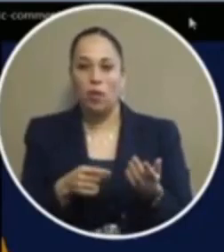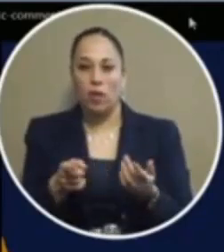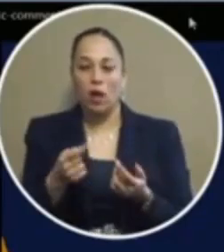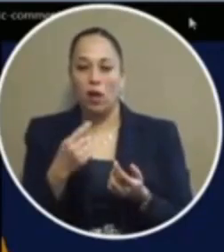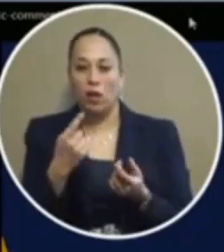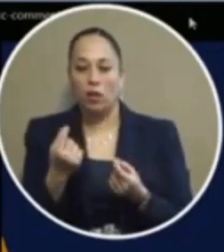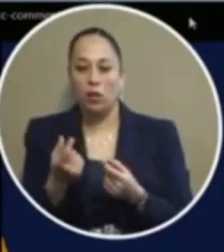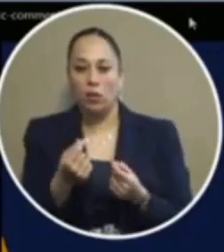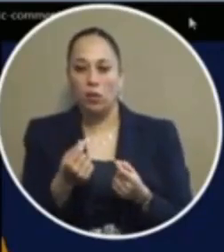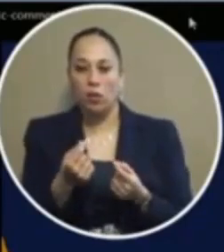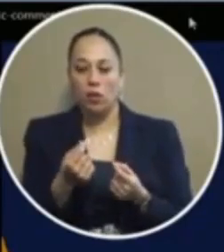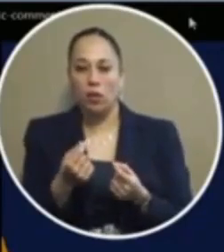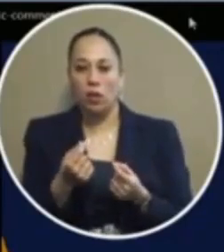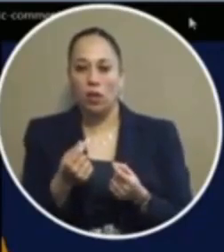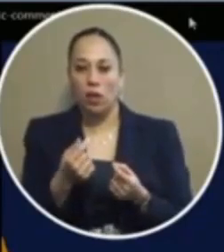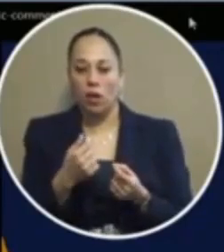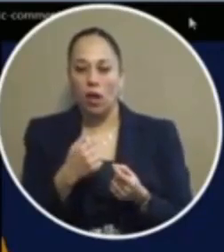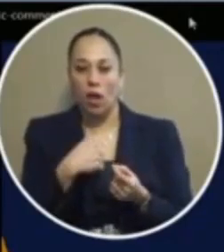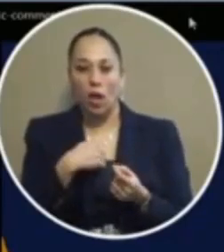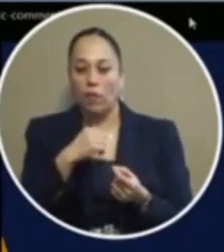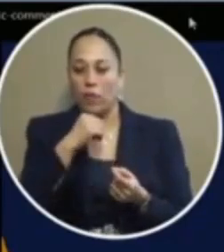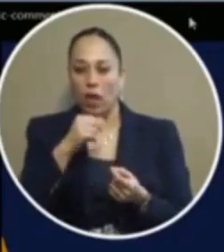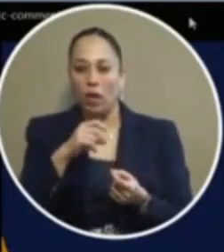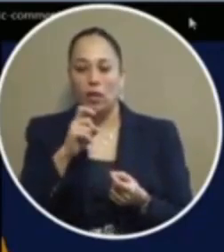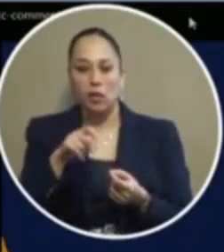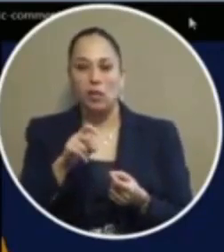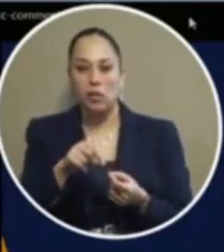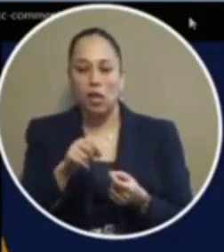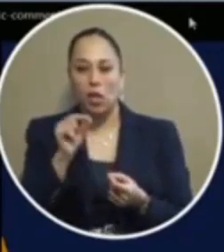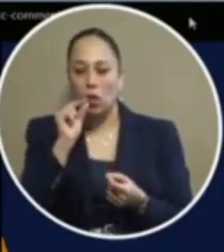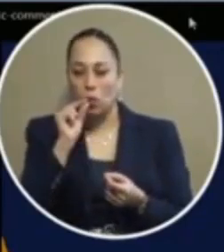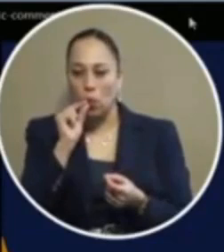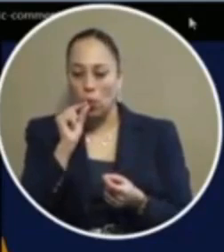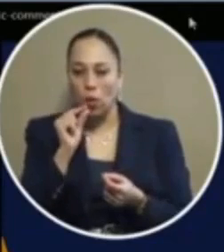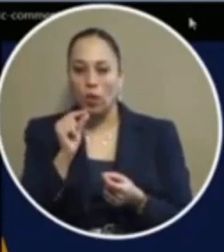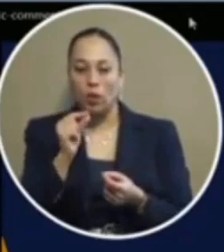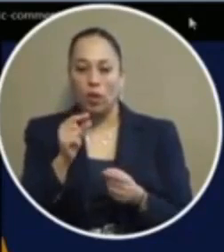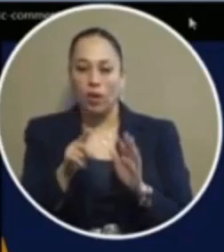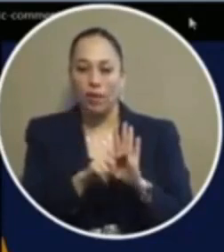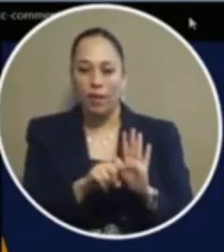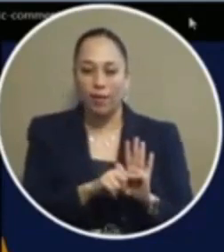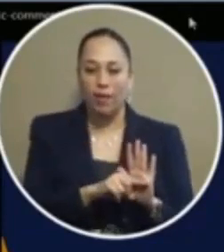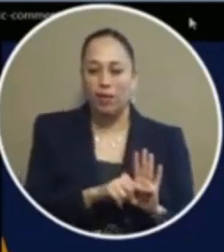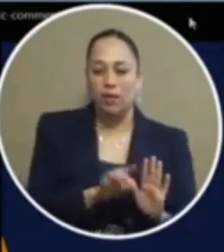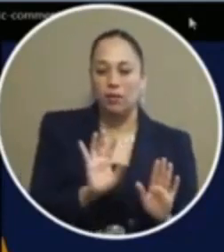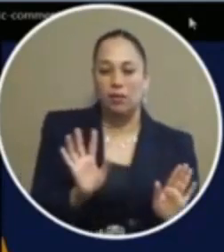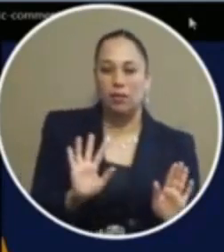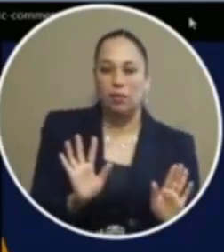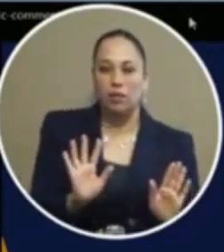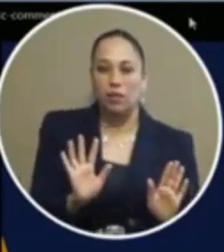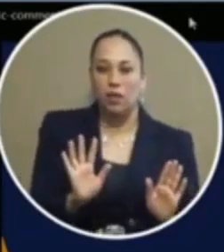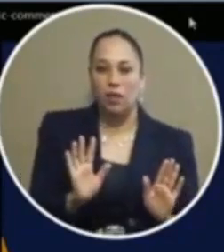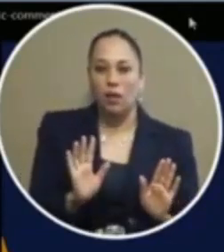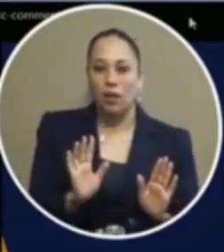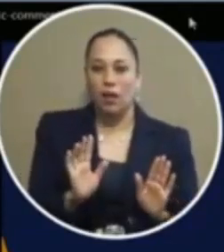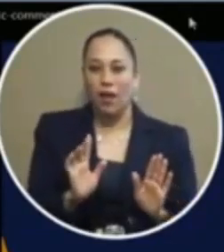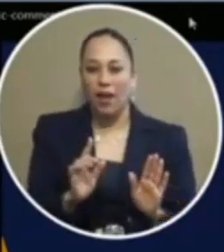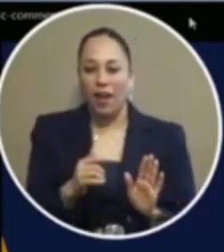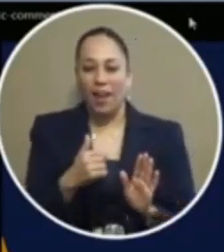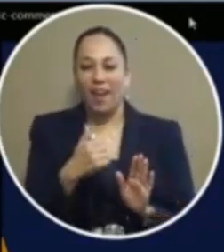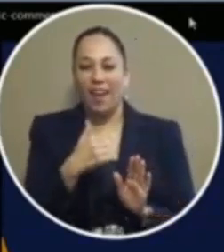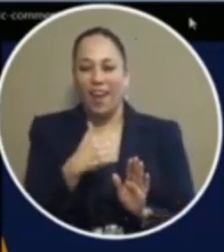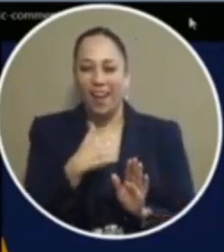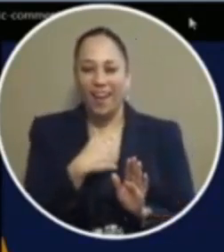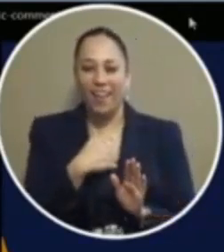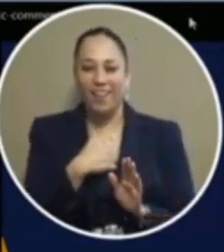cannabis and i i'm not necessarily saying to smoke it because there's many different ways to put it on so i used to be a teacher at